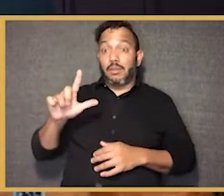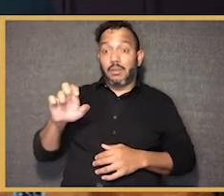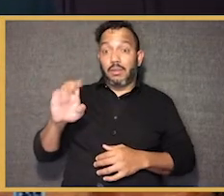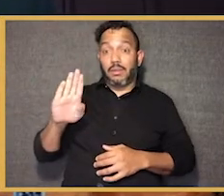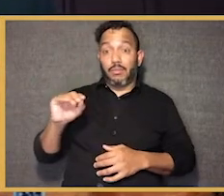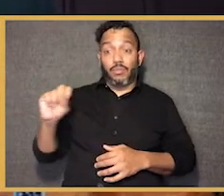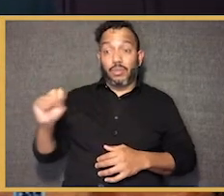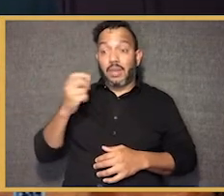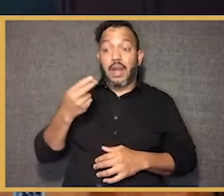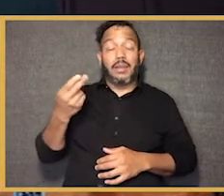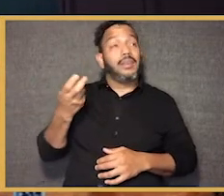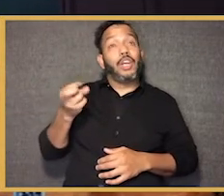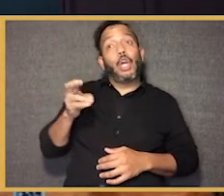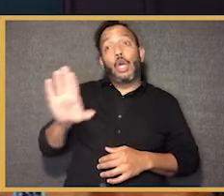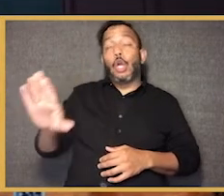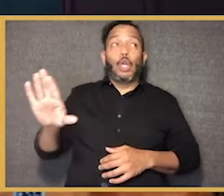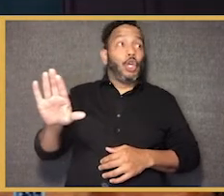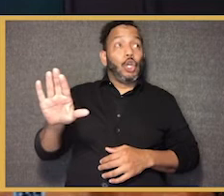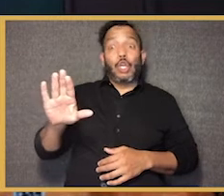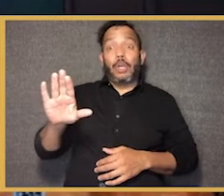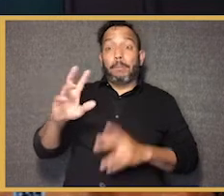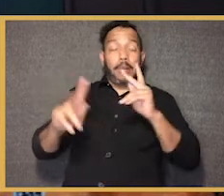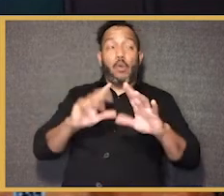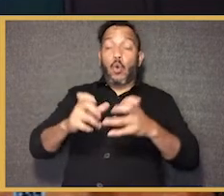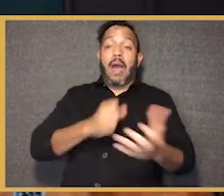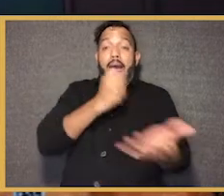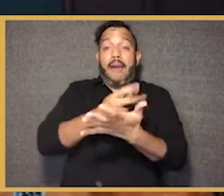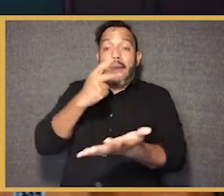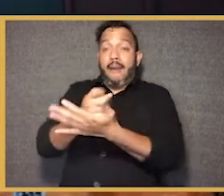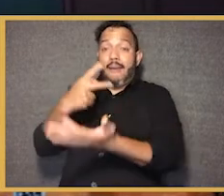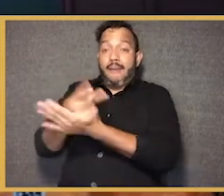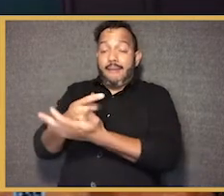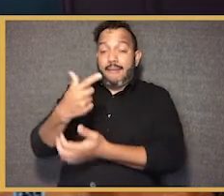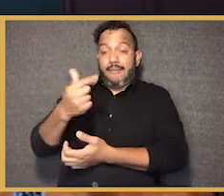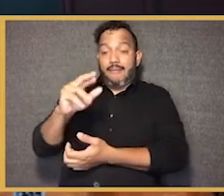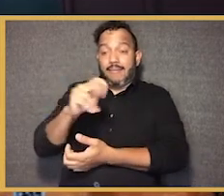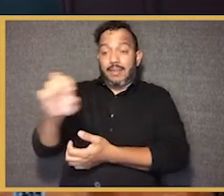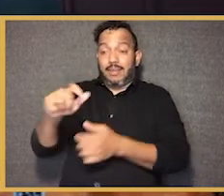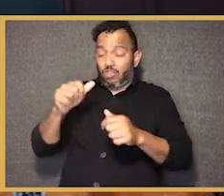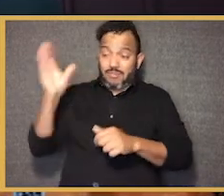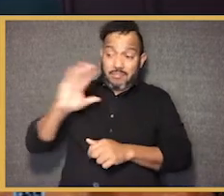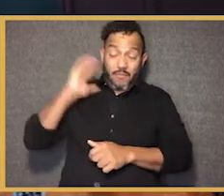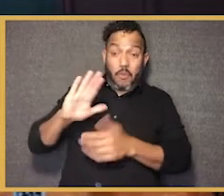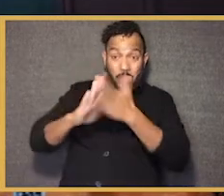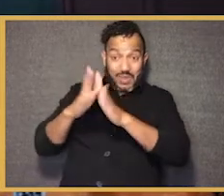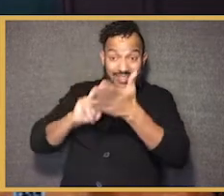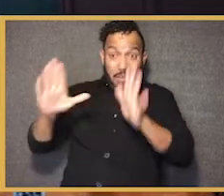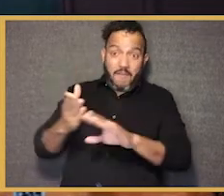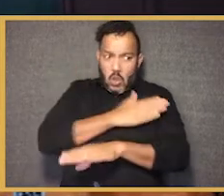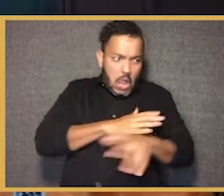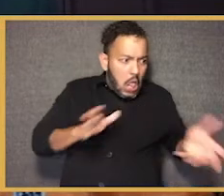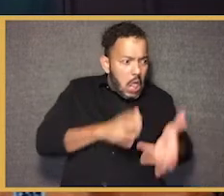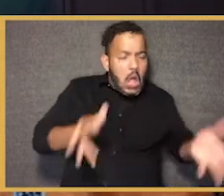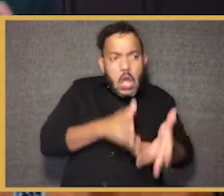and her grantees were very active before she became secretary